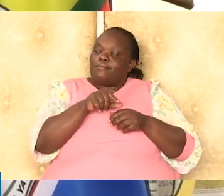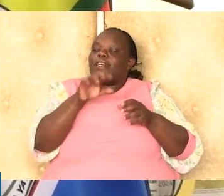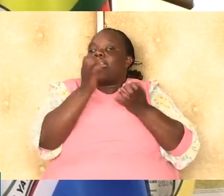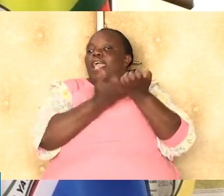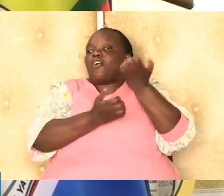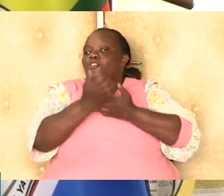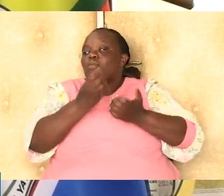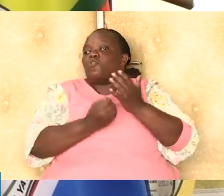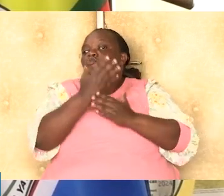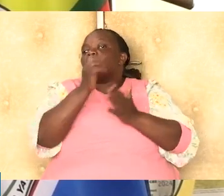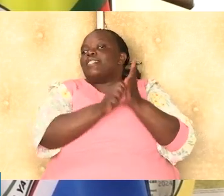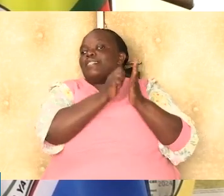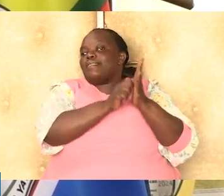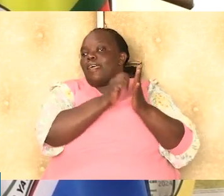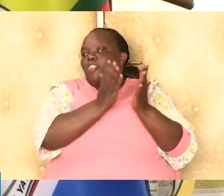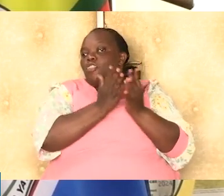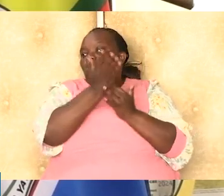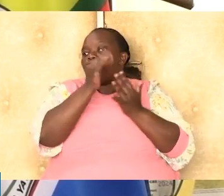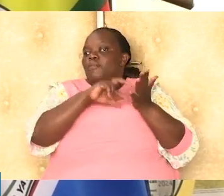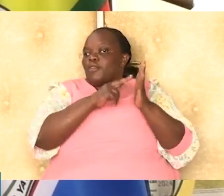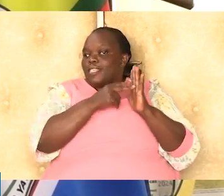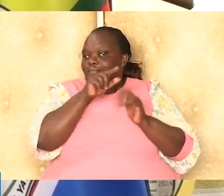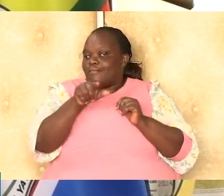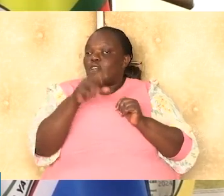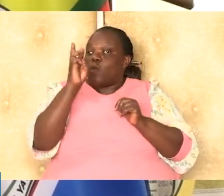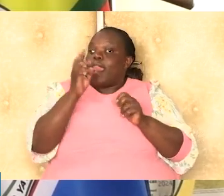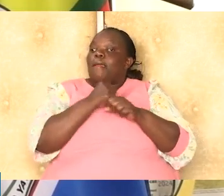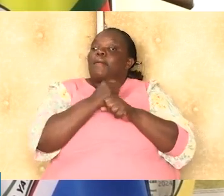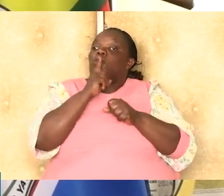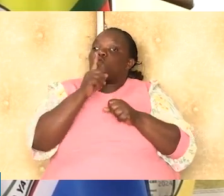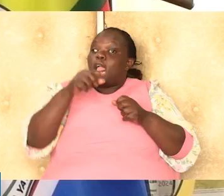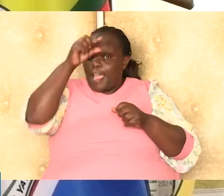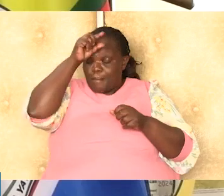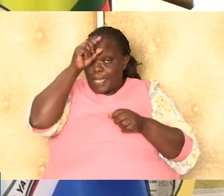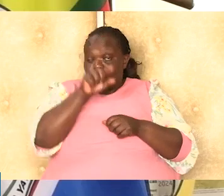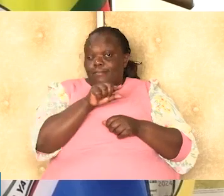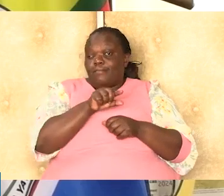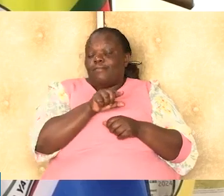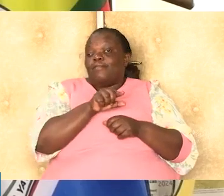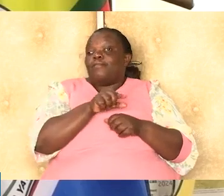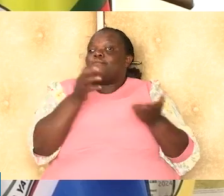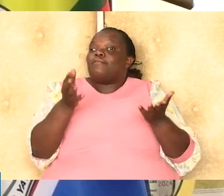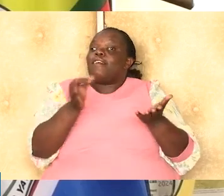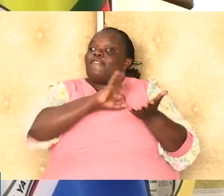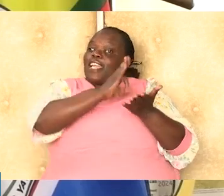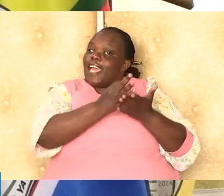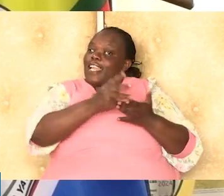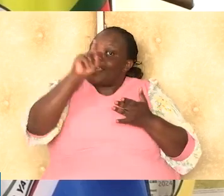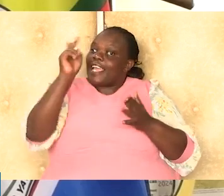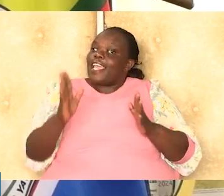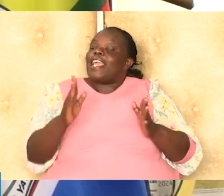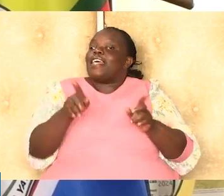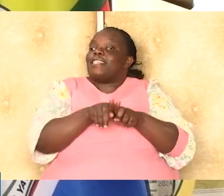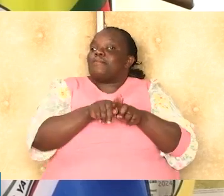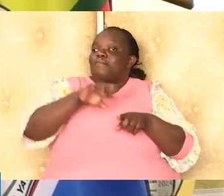growth and industrialization through the project will ensure that the government will harness Kenya's vast